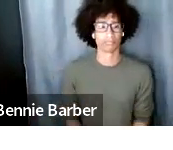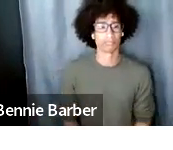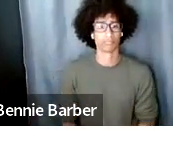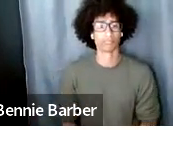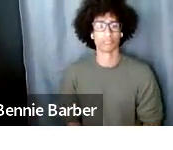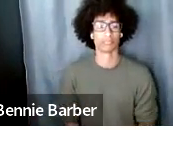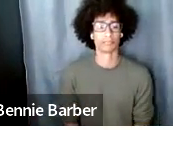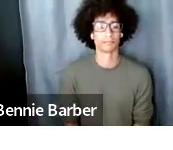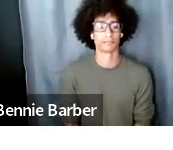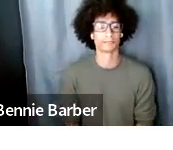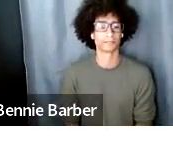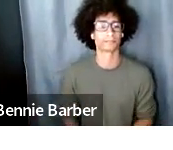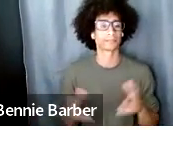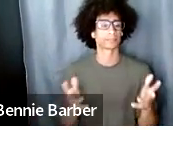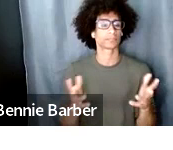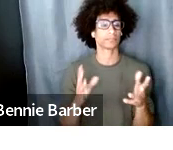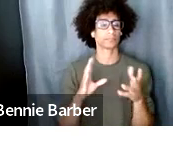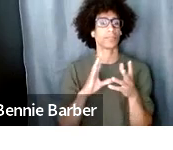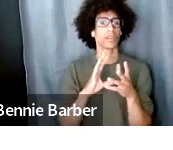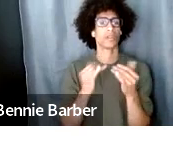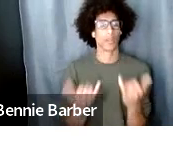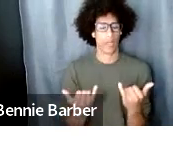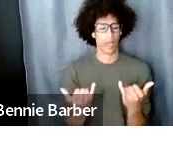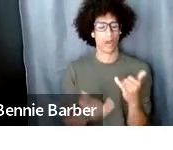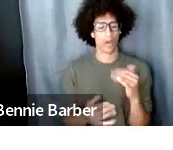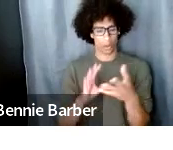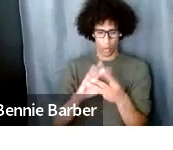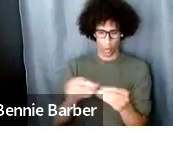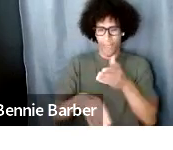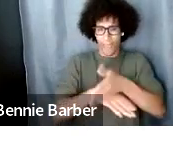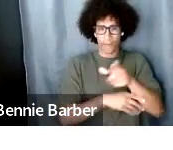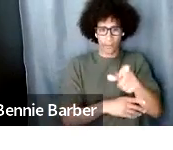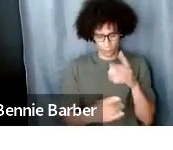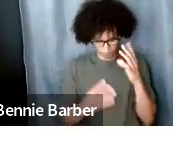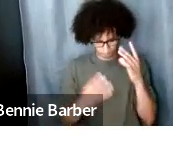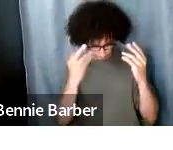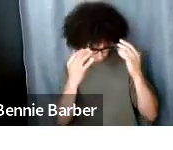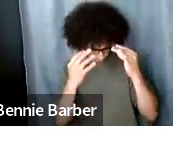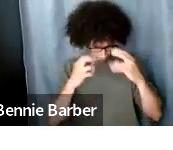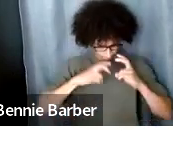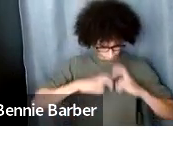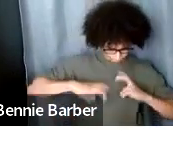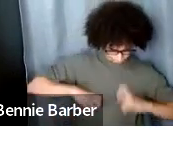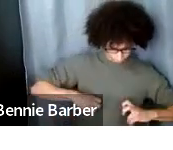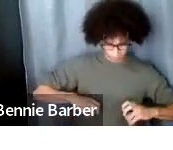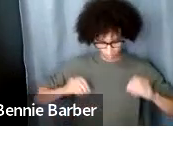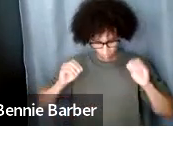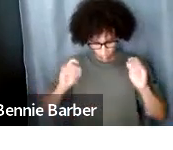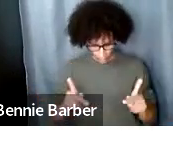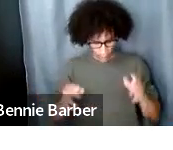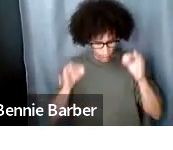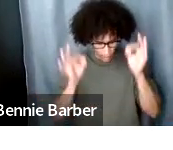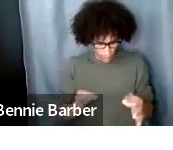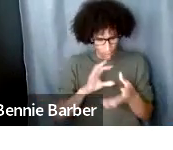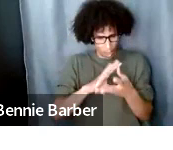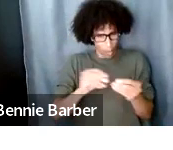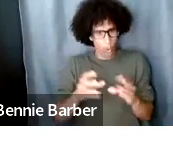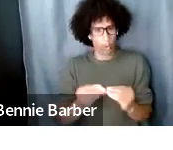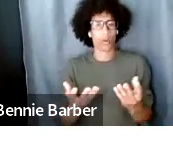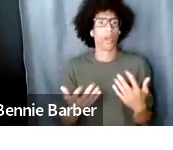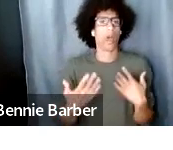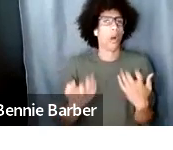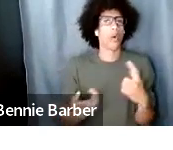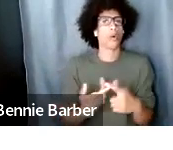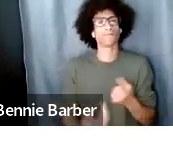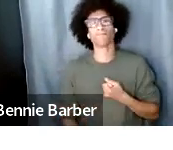story after you've like sat with yourself for a while and you're like man i want to tell this story uh you know of being a young person in puerto rico i want to